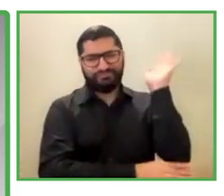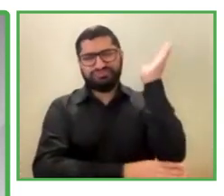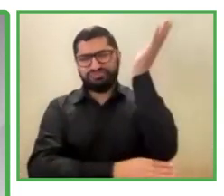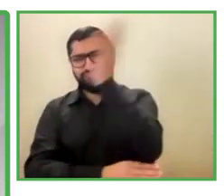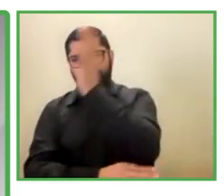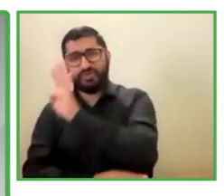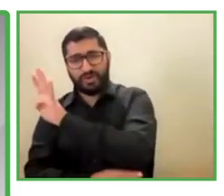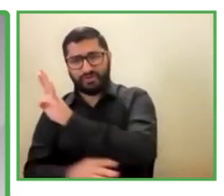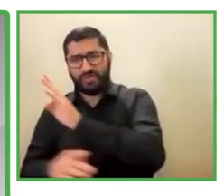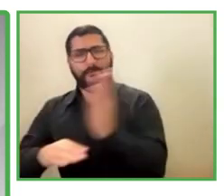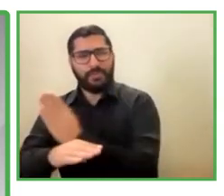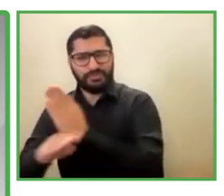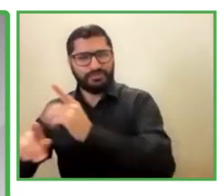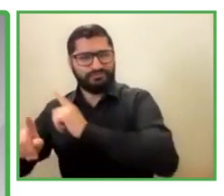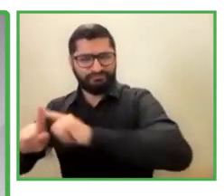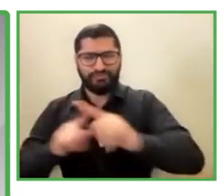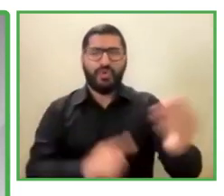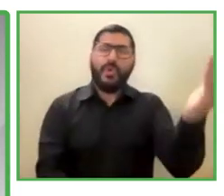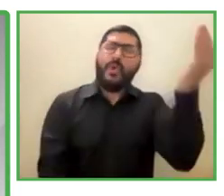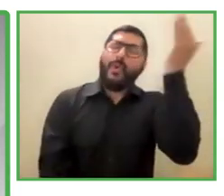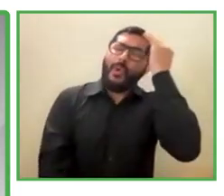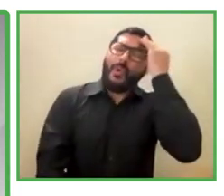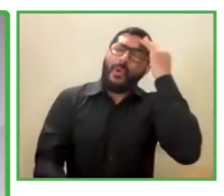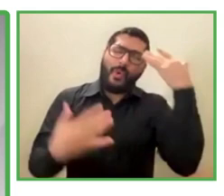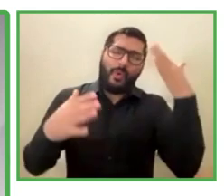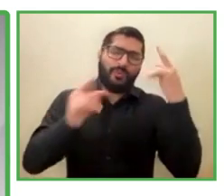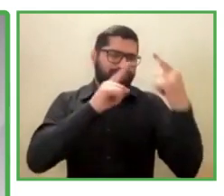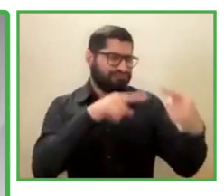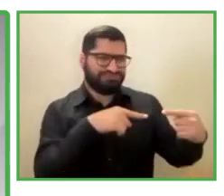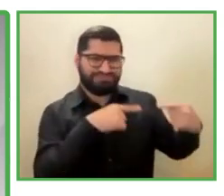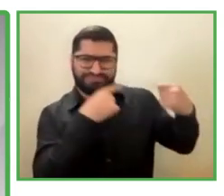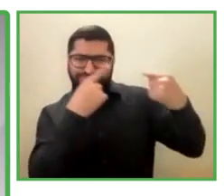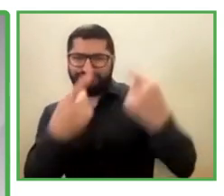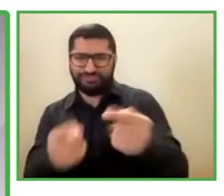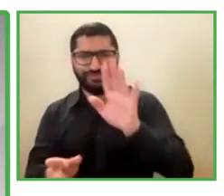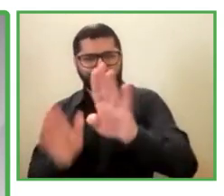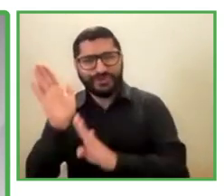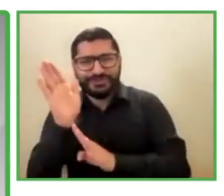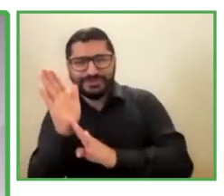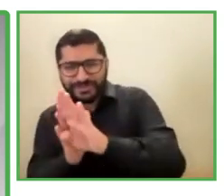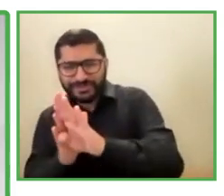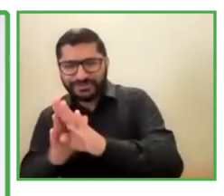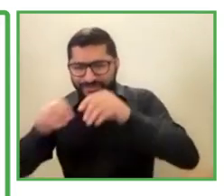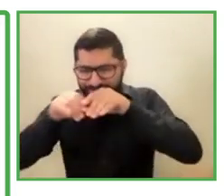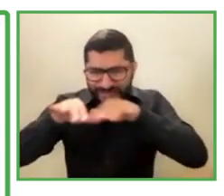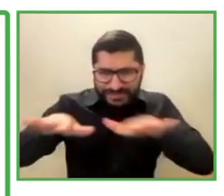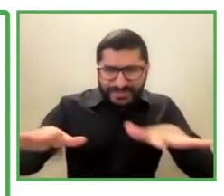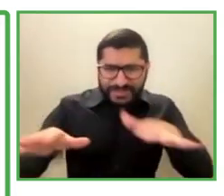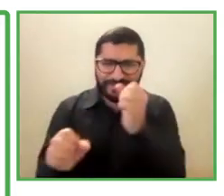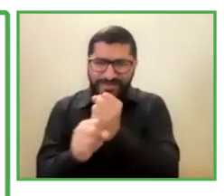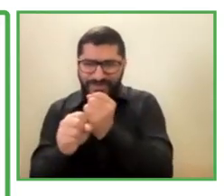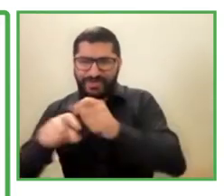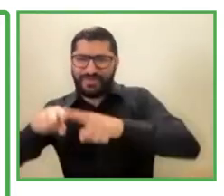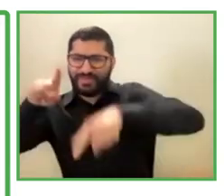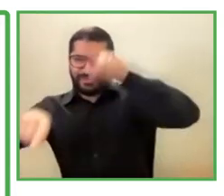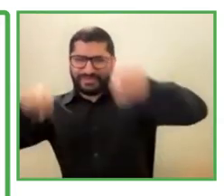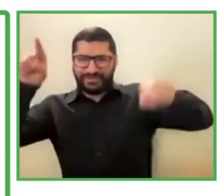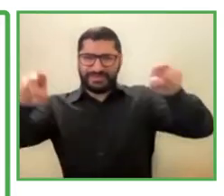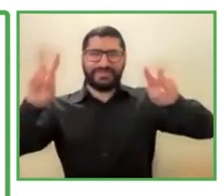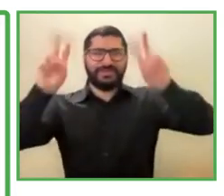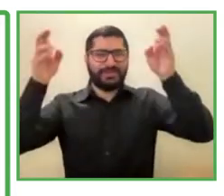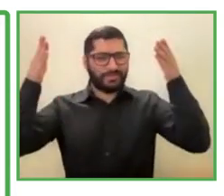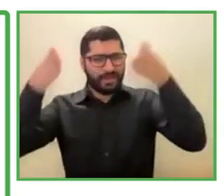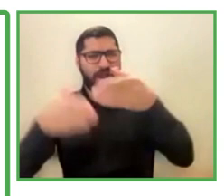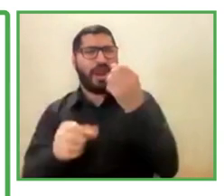important, and they will talk about their experience in the development of internal management of diversity strategies in the labor